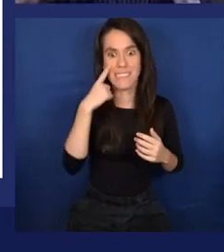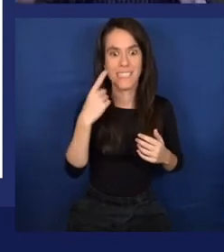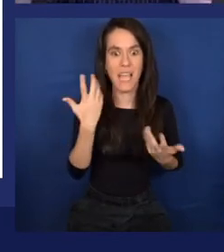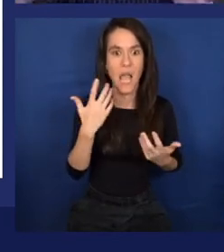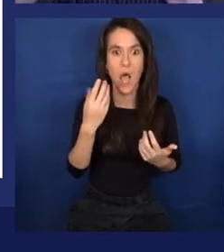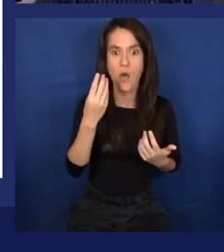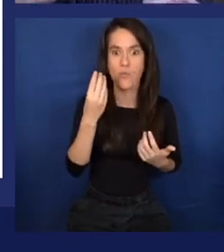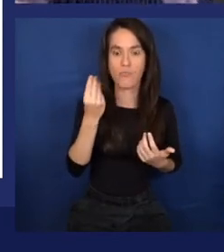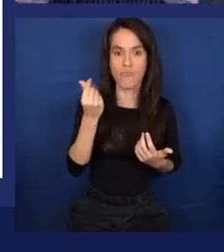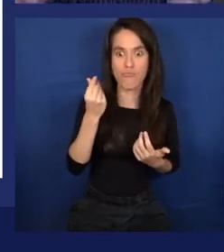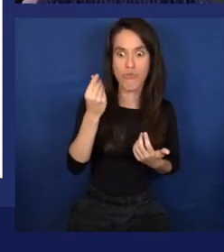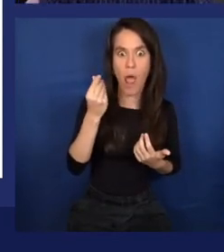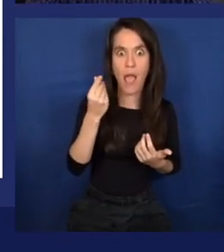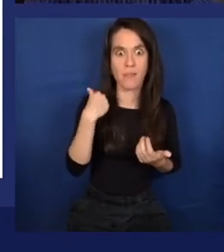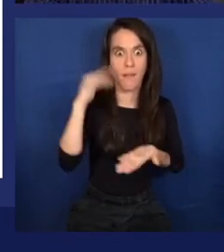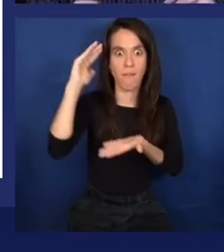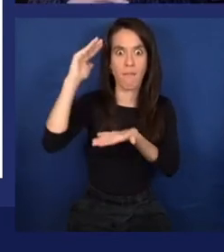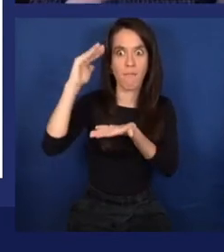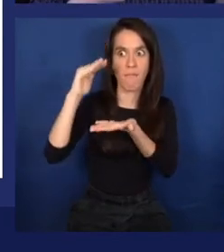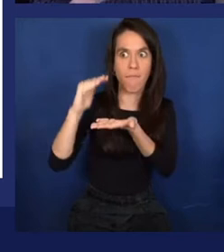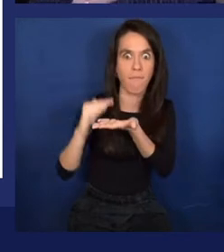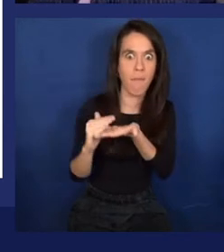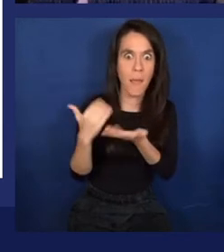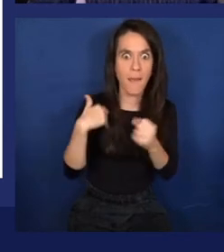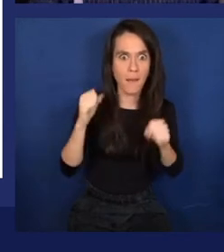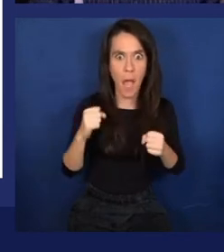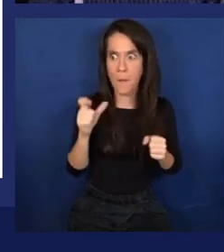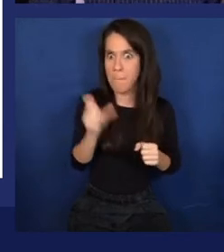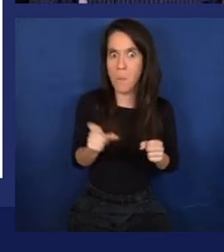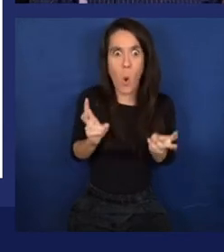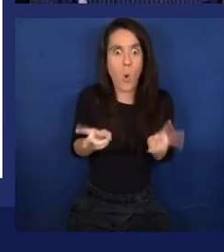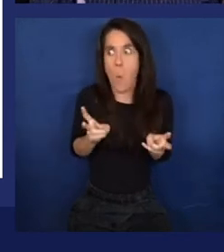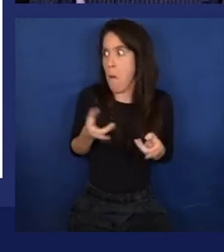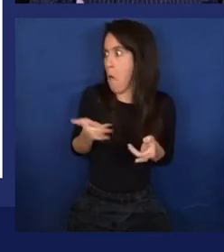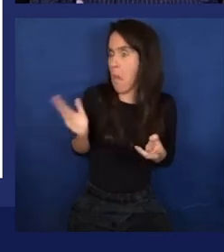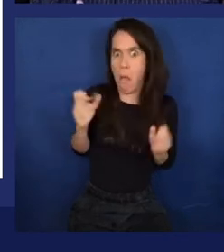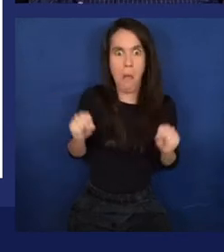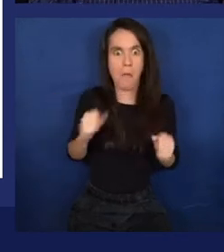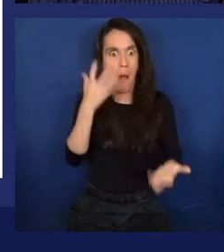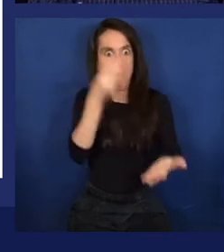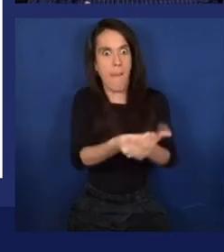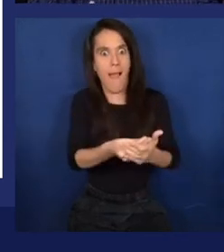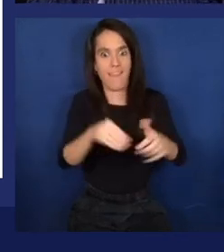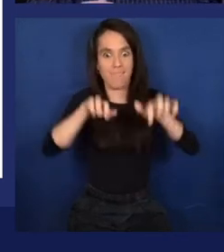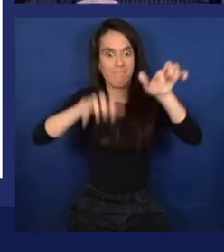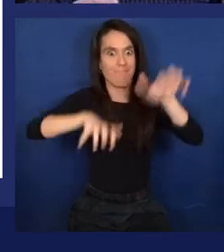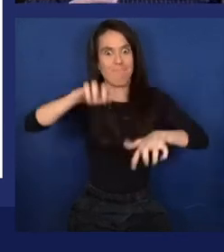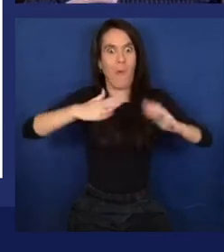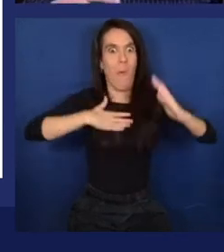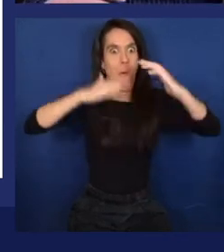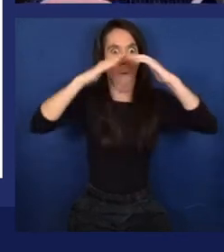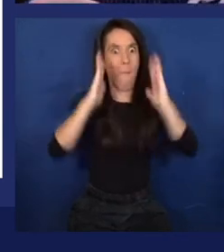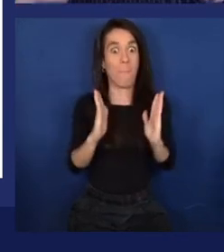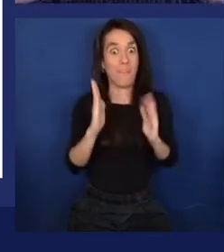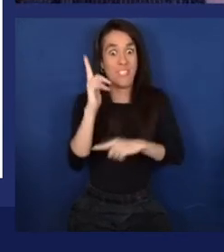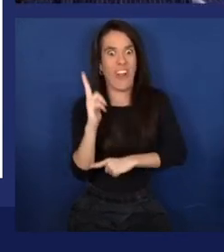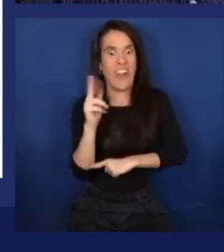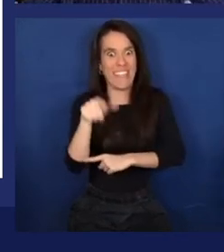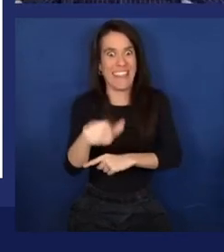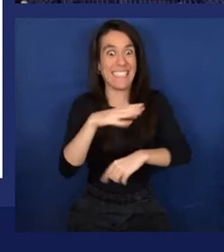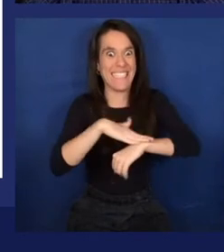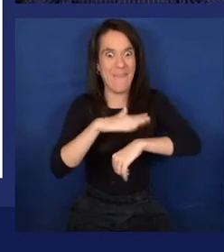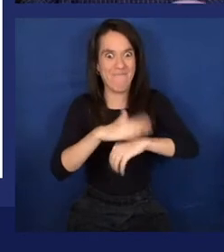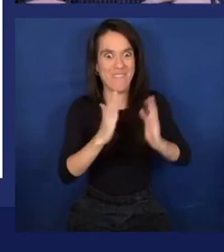point where you can have a machine on your desk rather than require university-scale machines. And so this generation